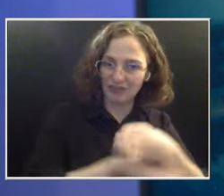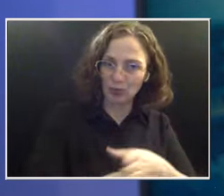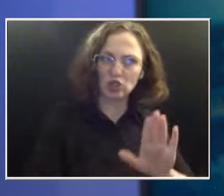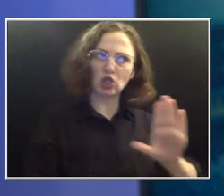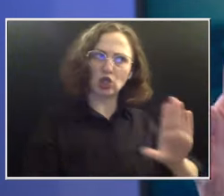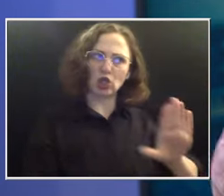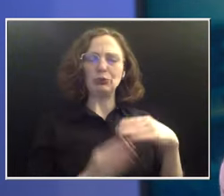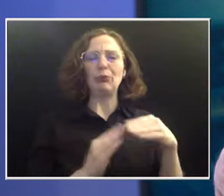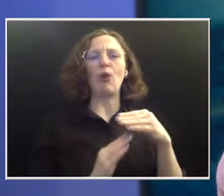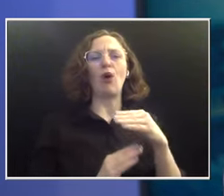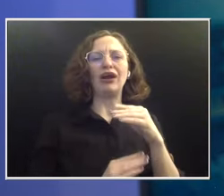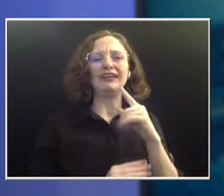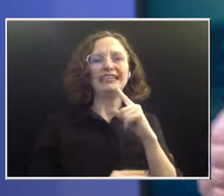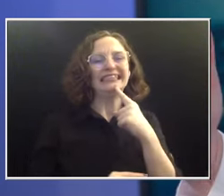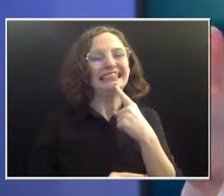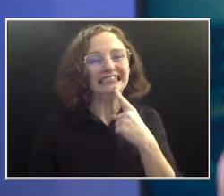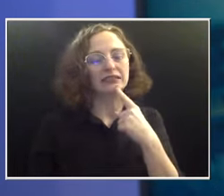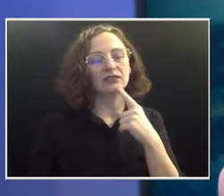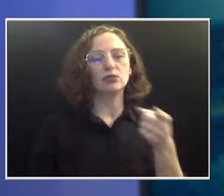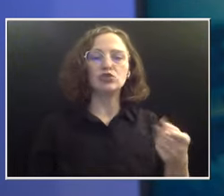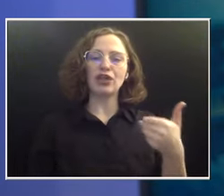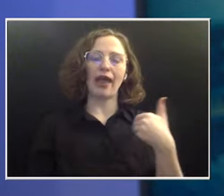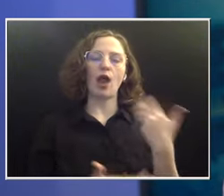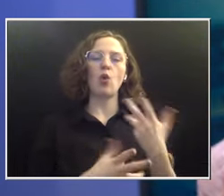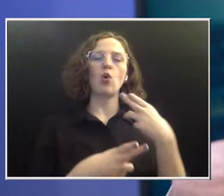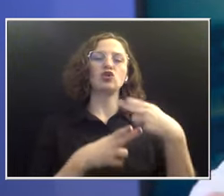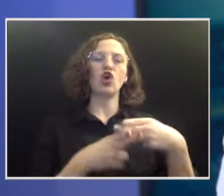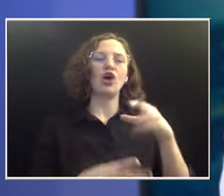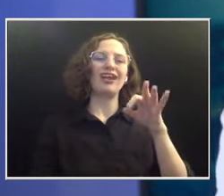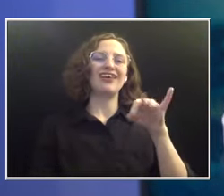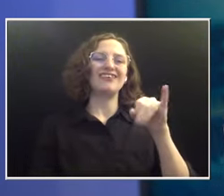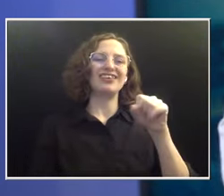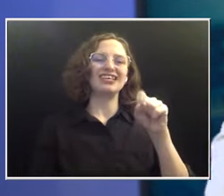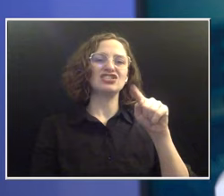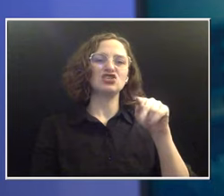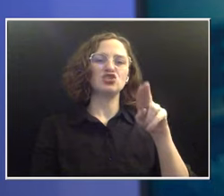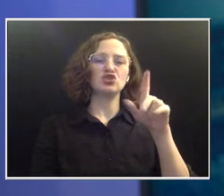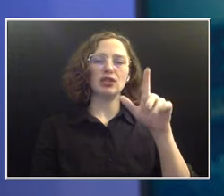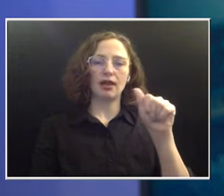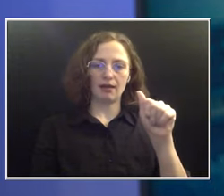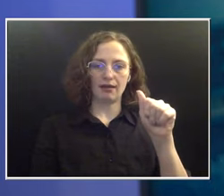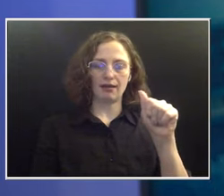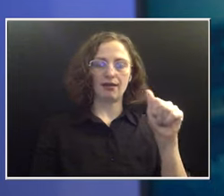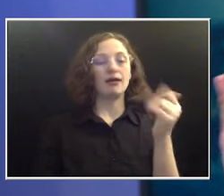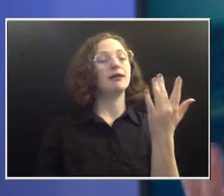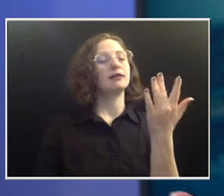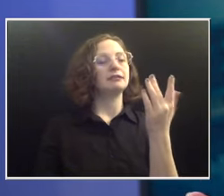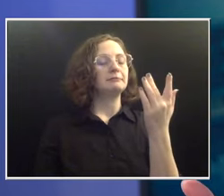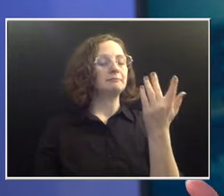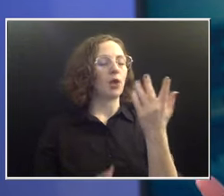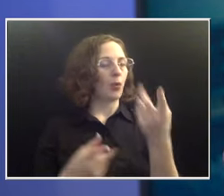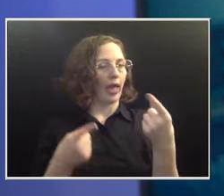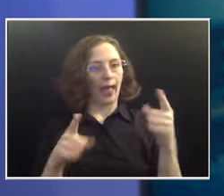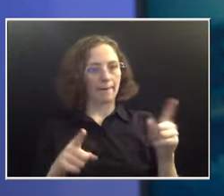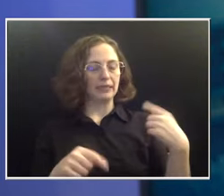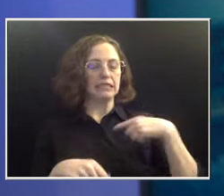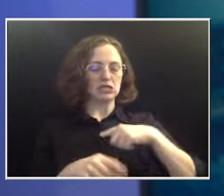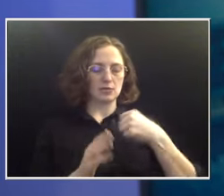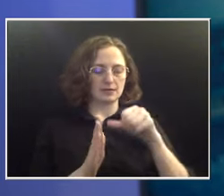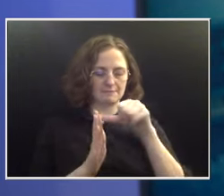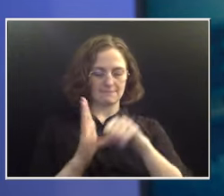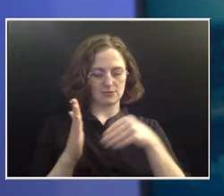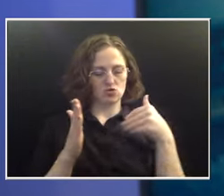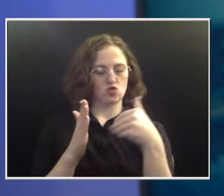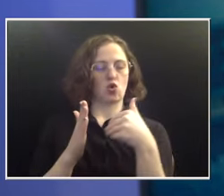what we call it. And so essentially because we're operating so close to the tubes that connect your kidneys to your bladder, there's potential that